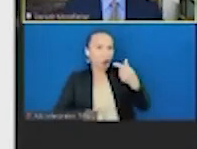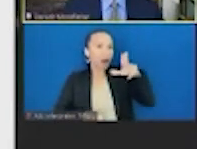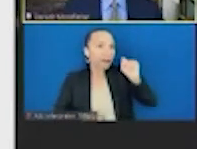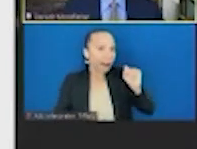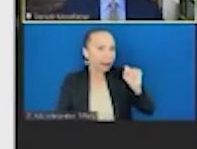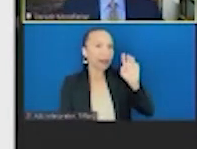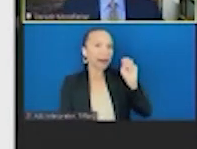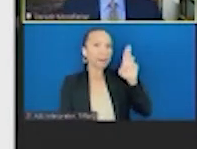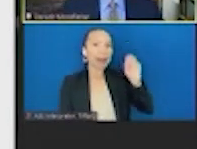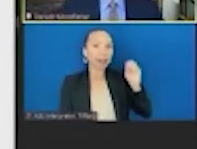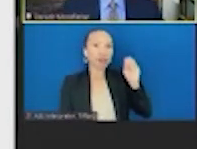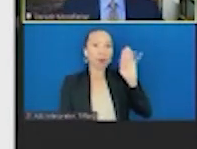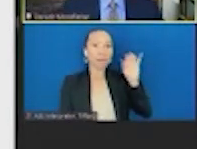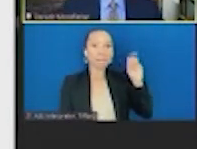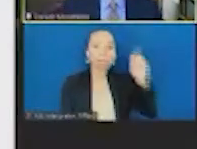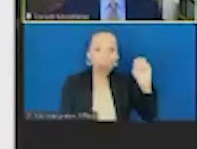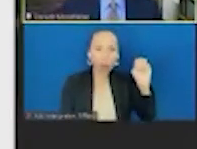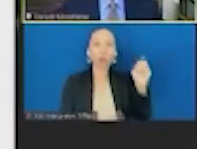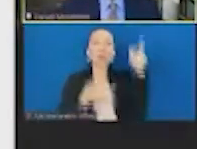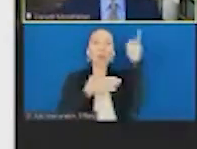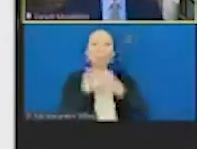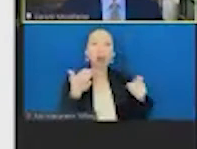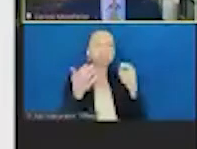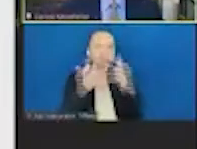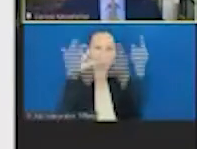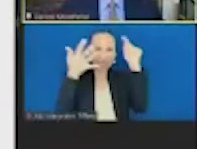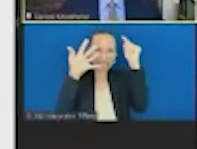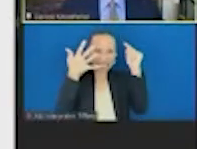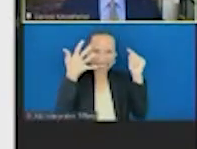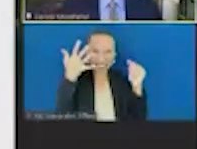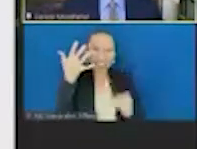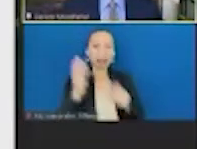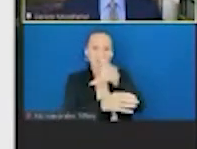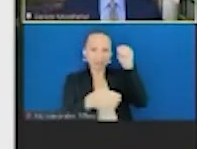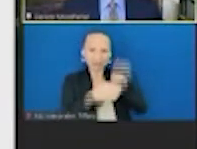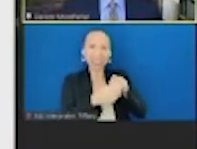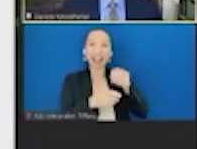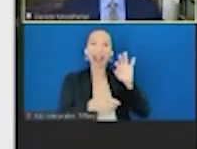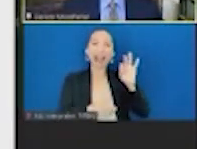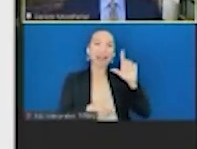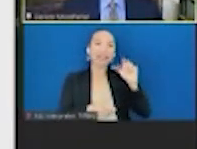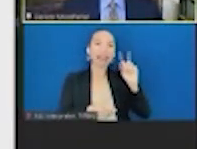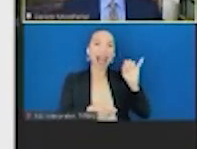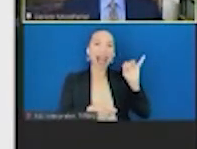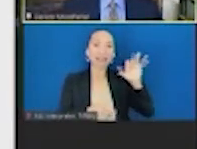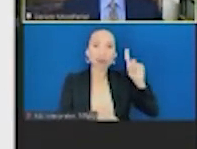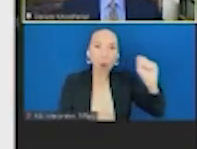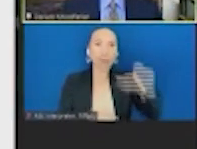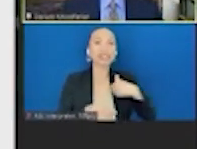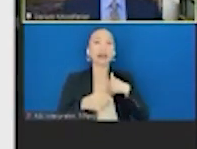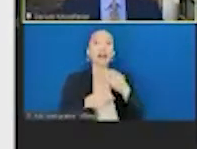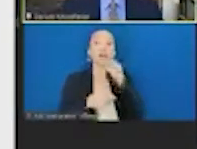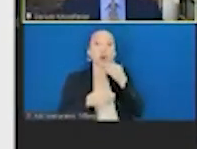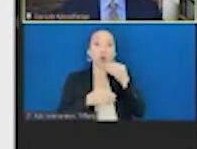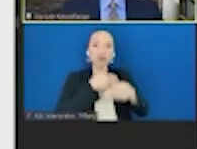What are the health impacts of all of the thousands of phenolics and flavanols that are in foods? The impact of food processing, additives, the